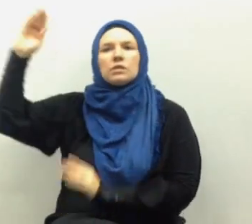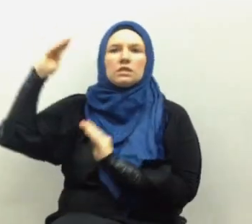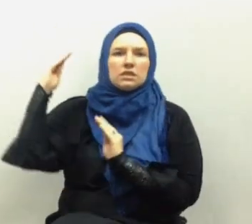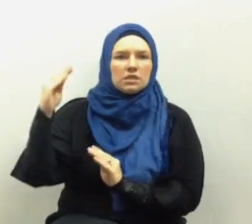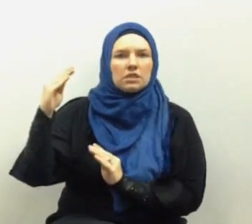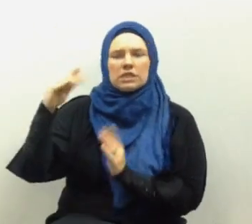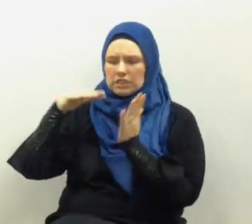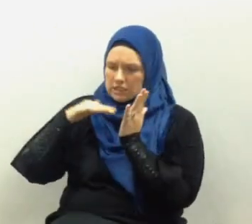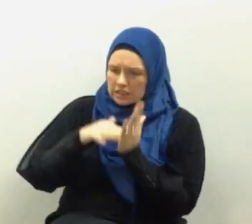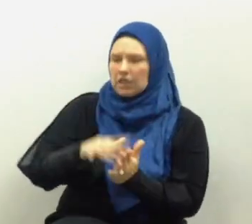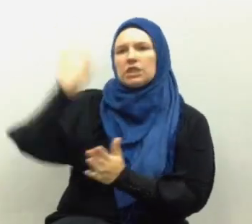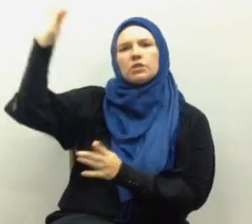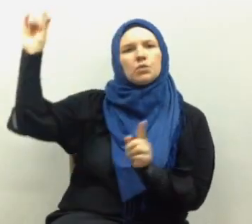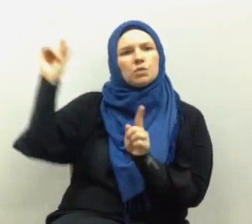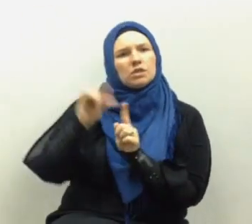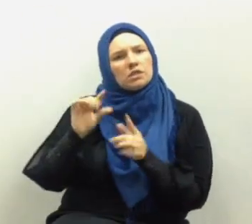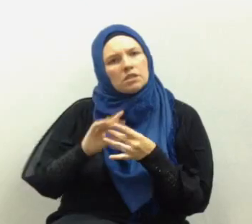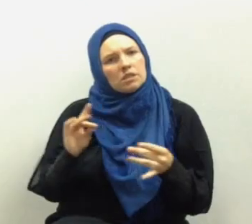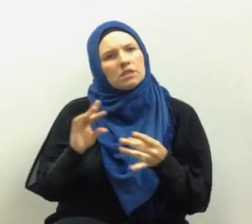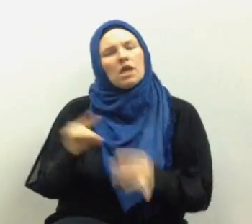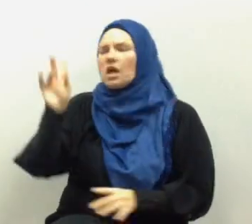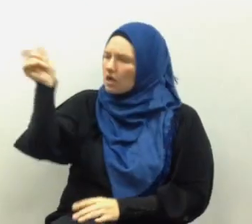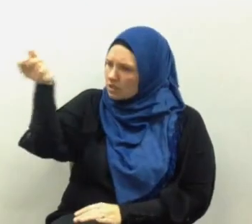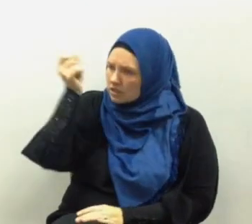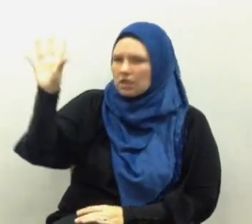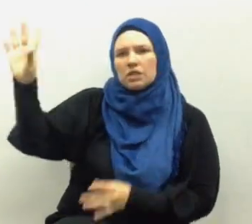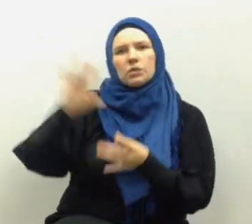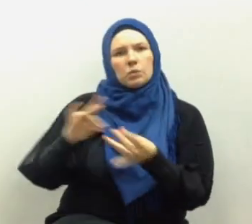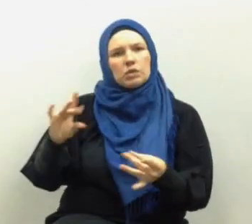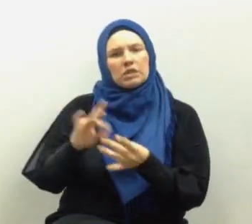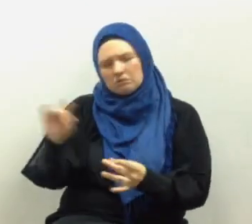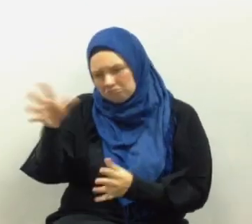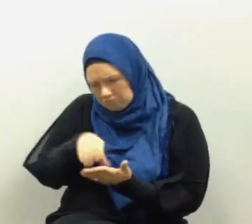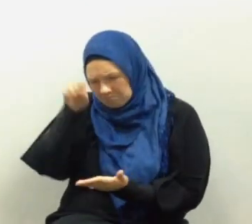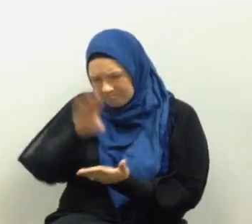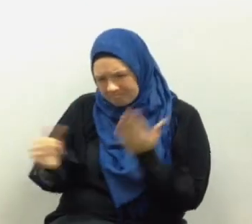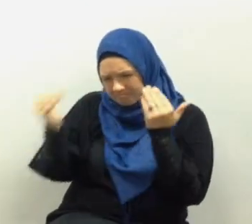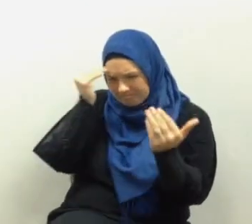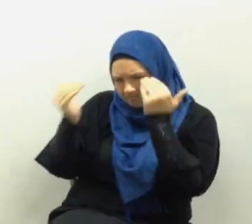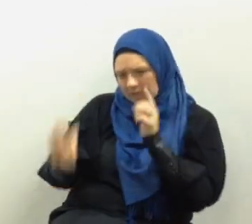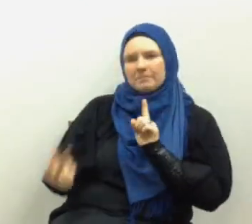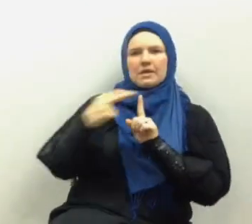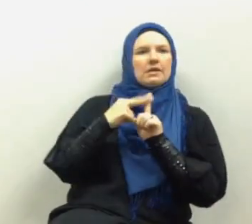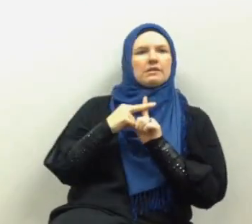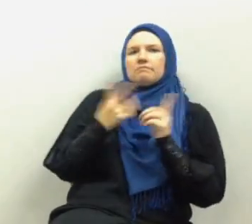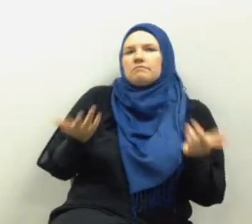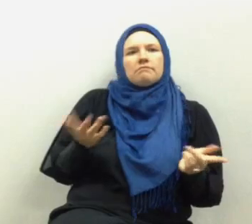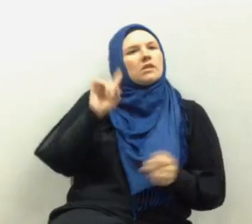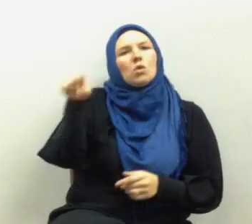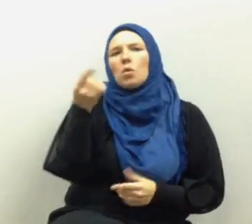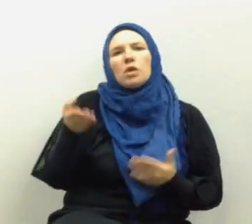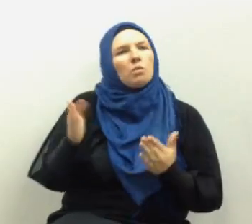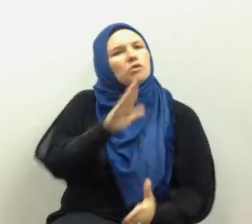to his word study his word understand his word and apply his word the only